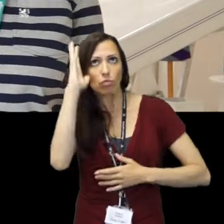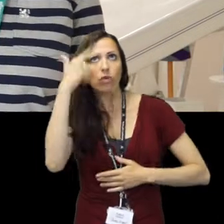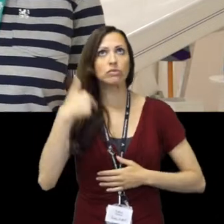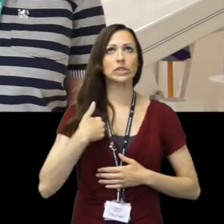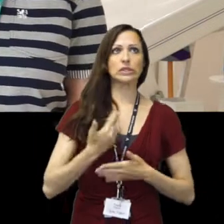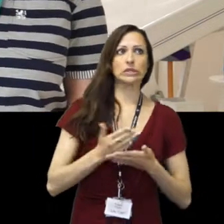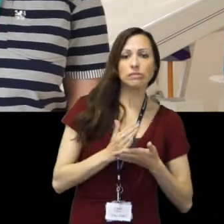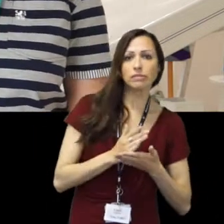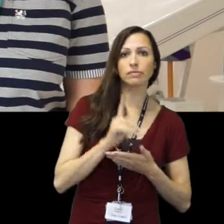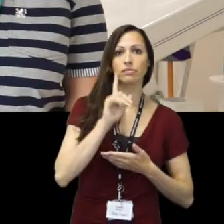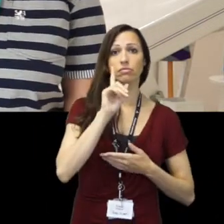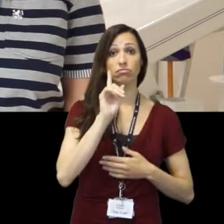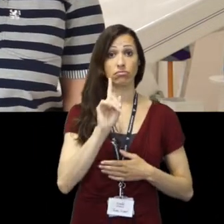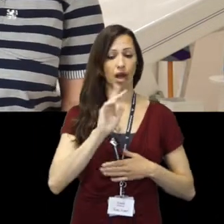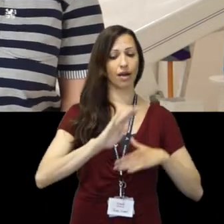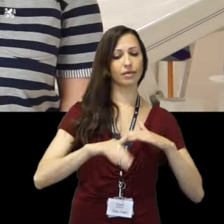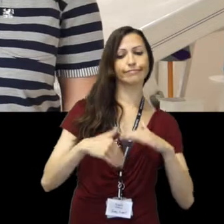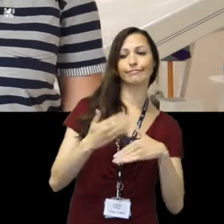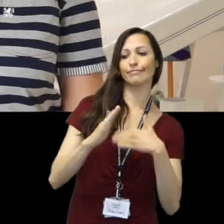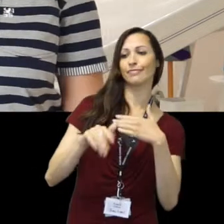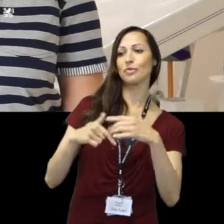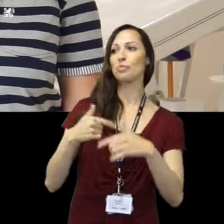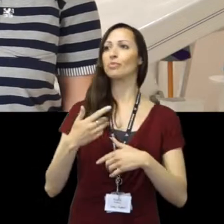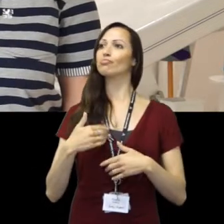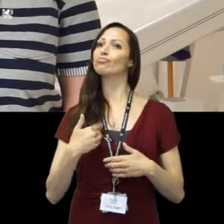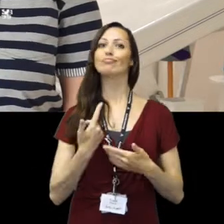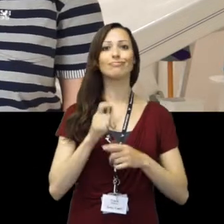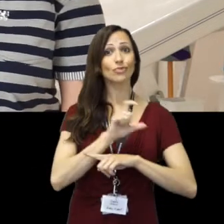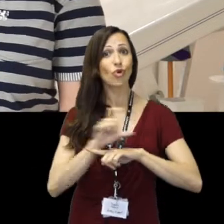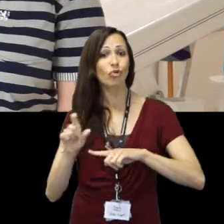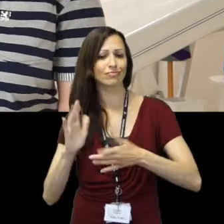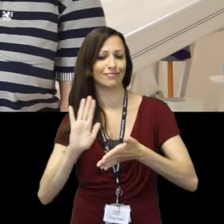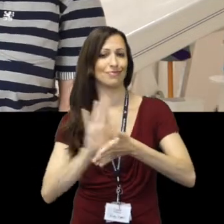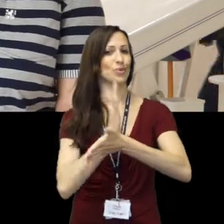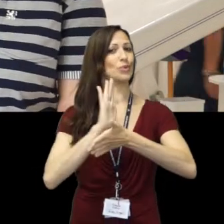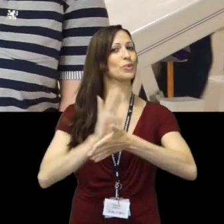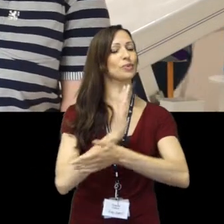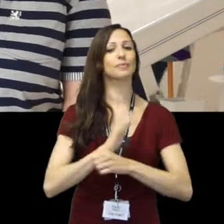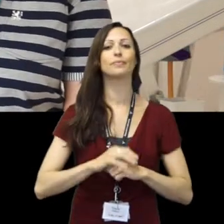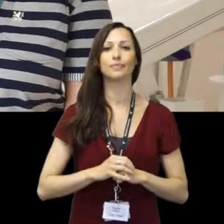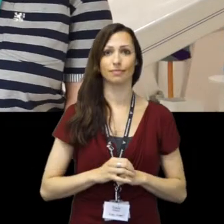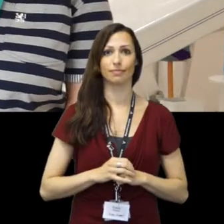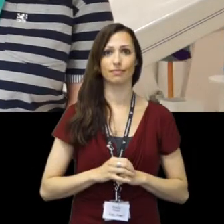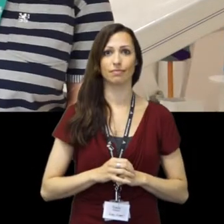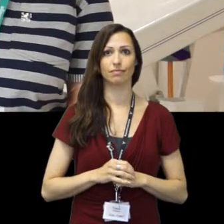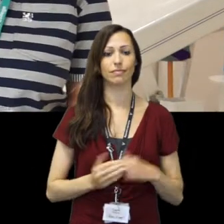But as I am wondering why, I virtually started to enjoy my course.